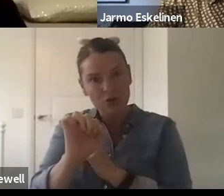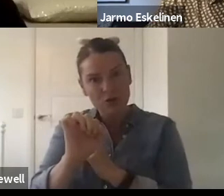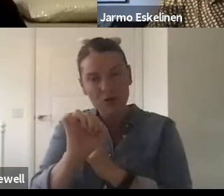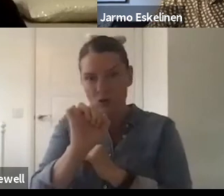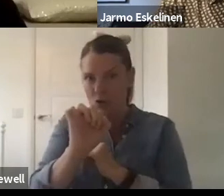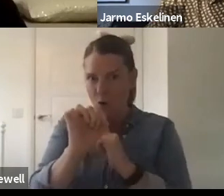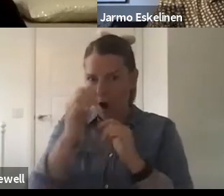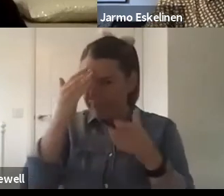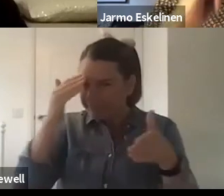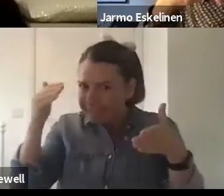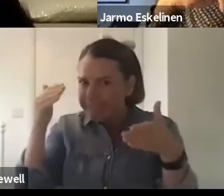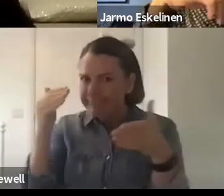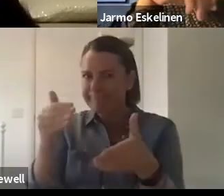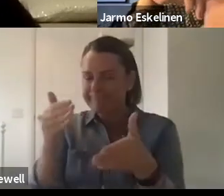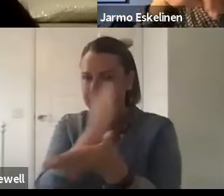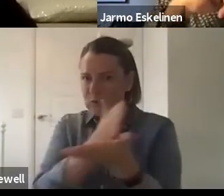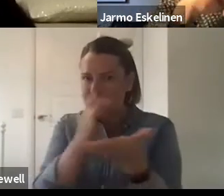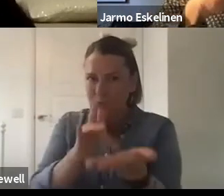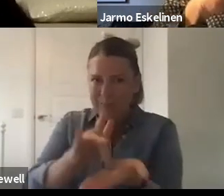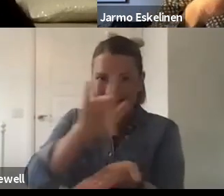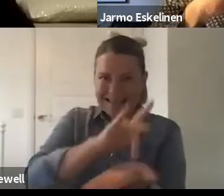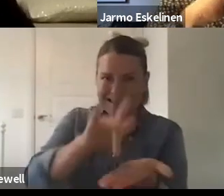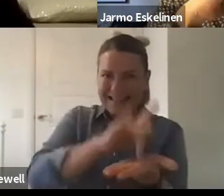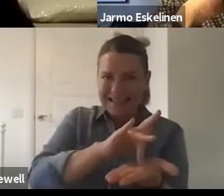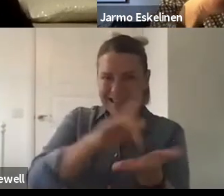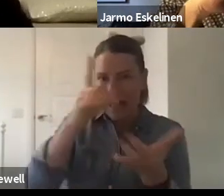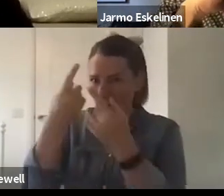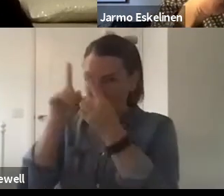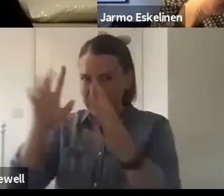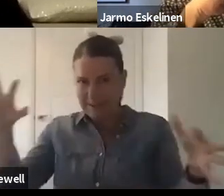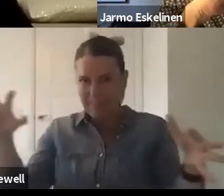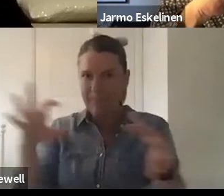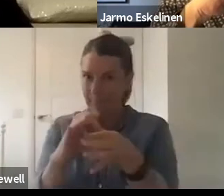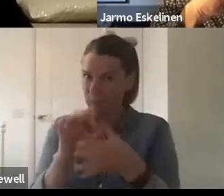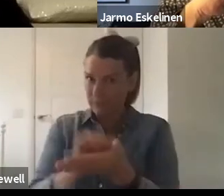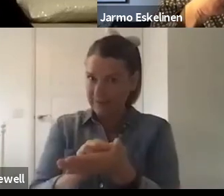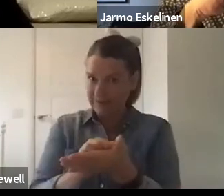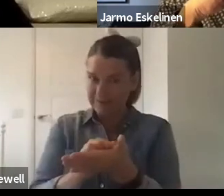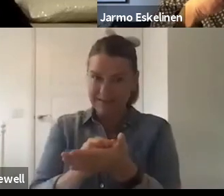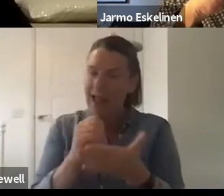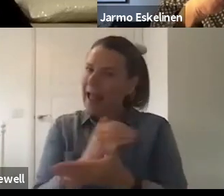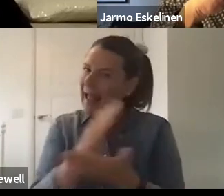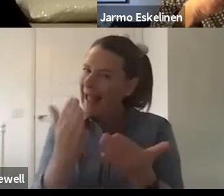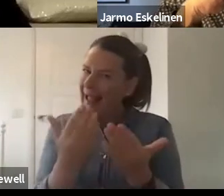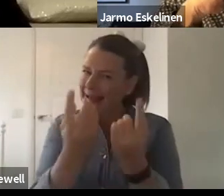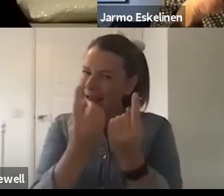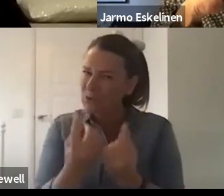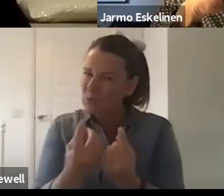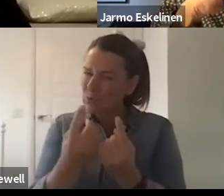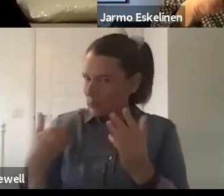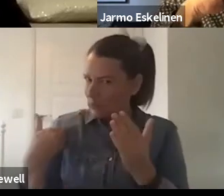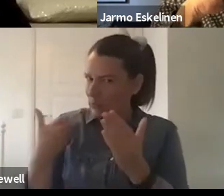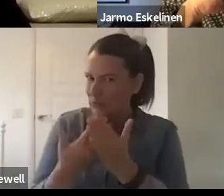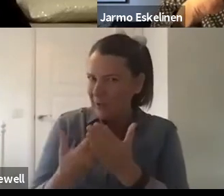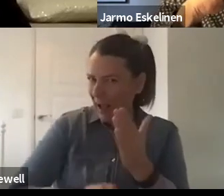and with the city. Are there examples that you've picked up on thus far in relation to how that works in London?